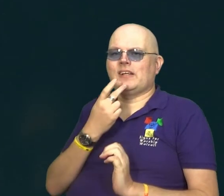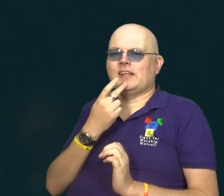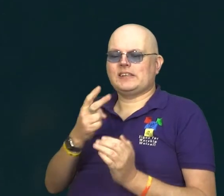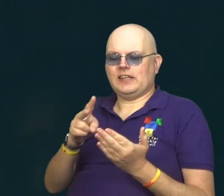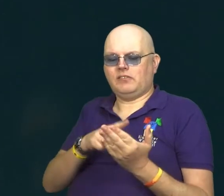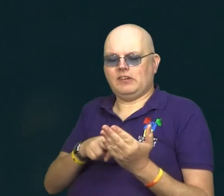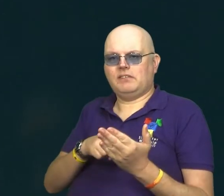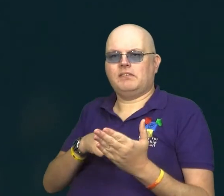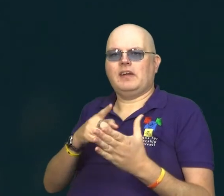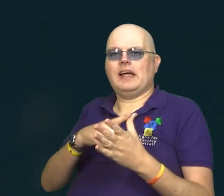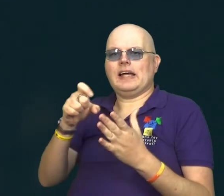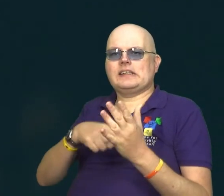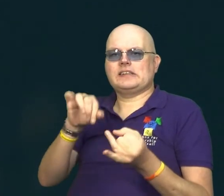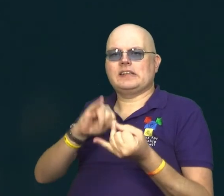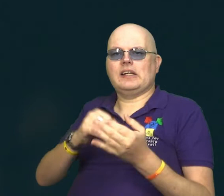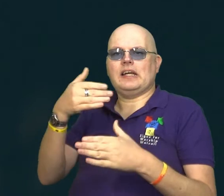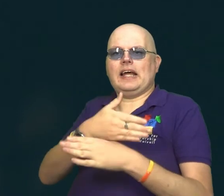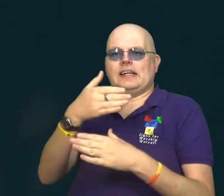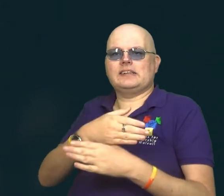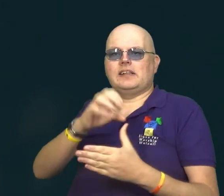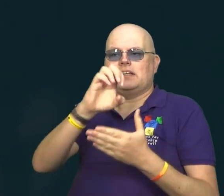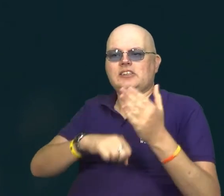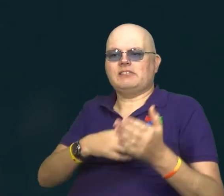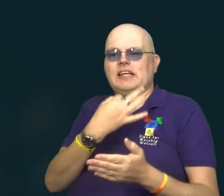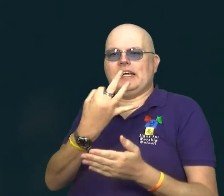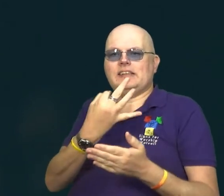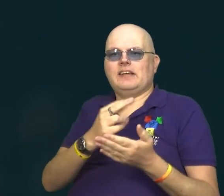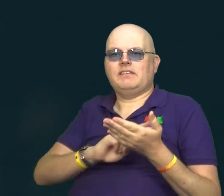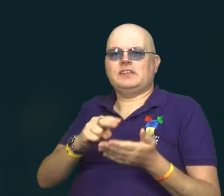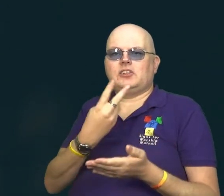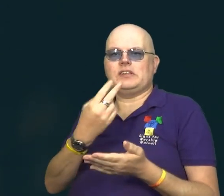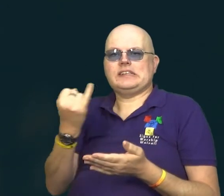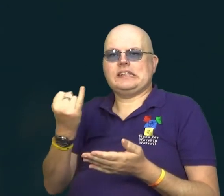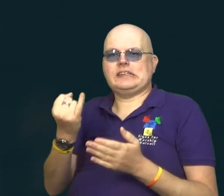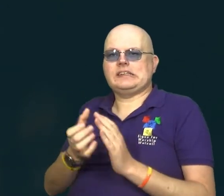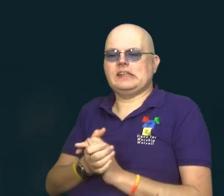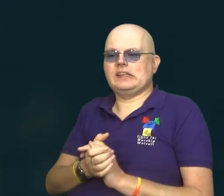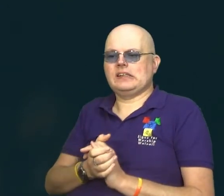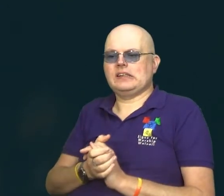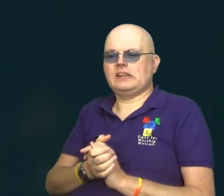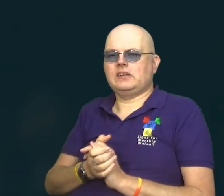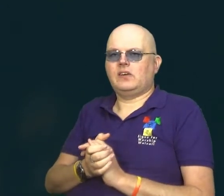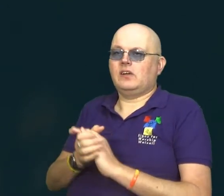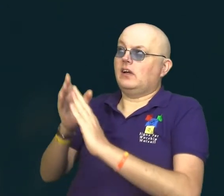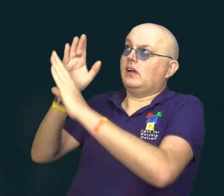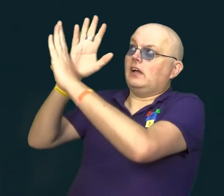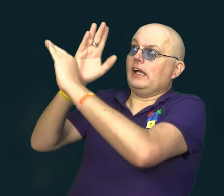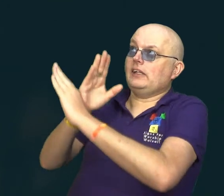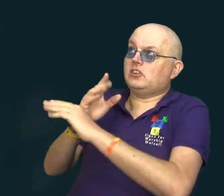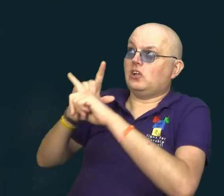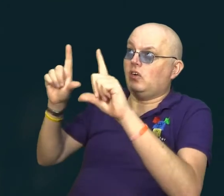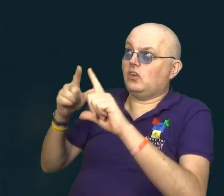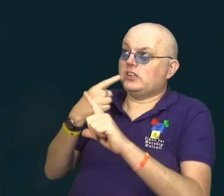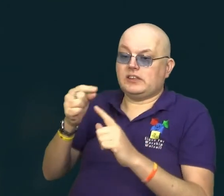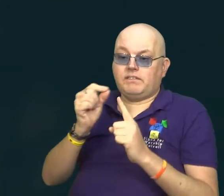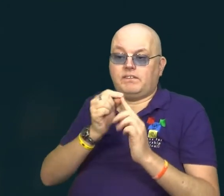This reading comes from Acts chapter 8, starting to read at verse 26. Now, an angel of the Lord